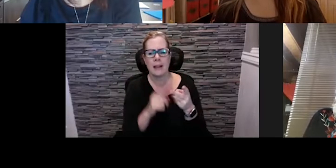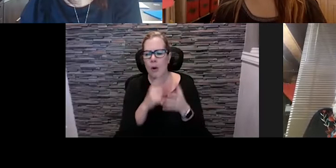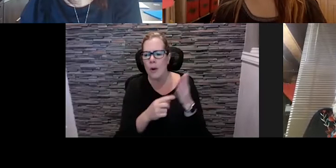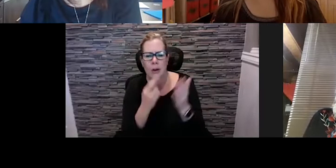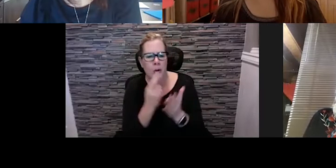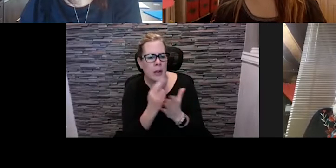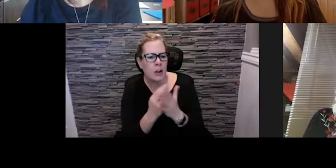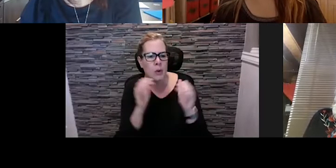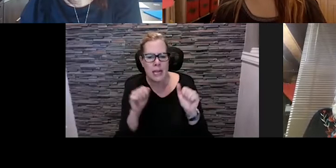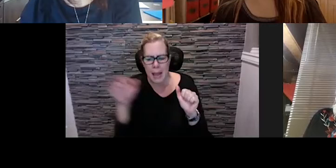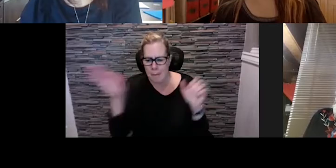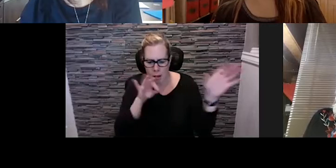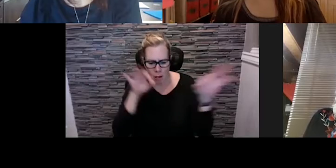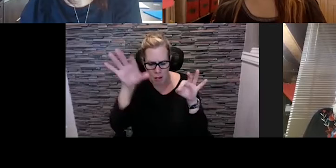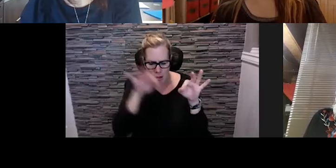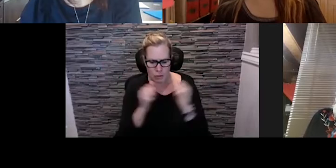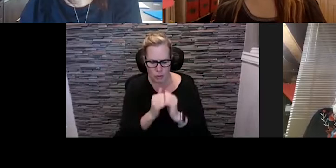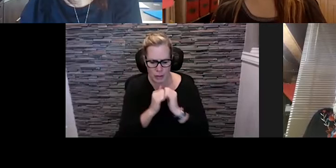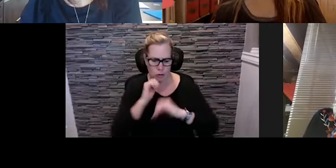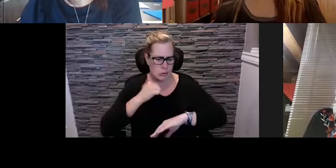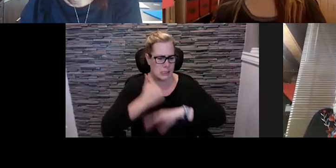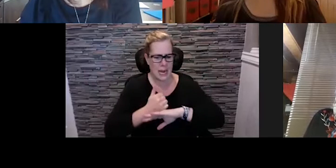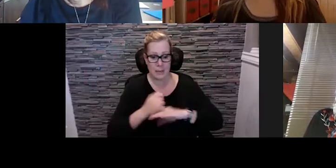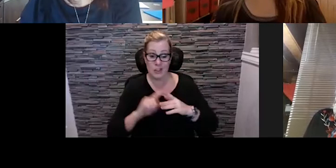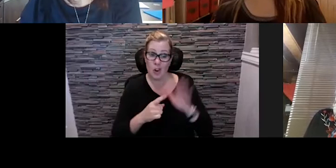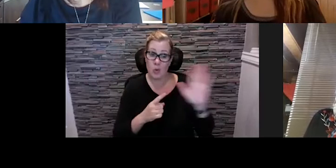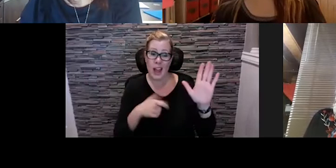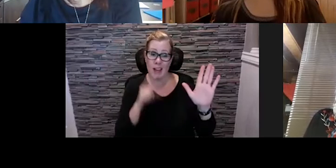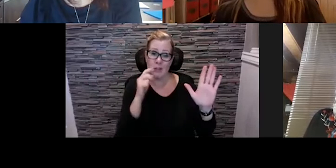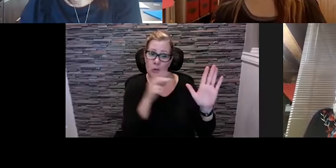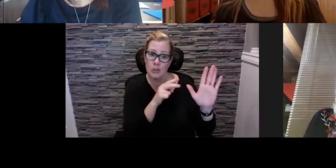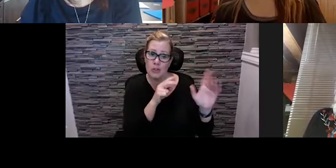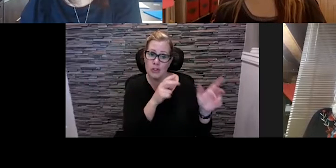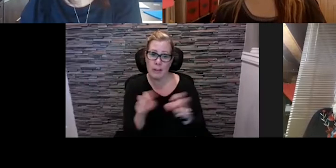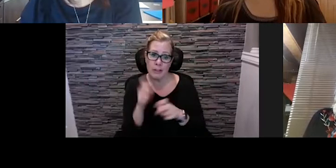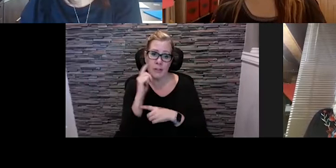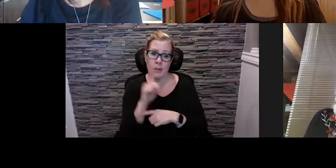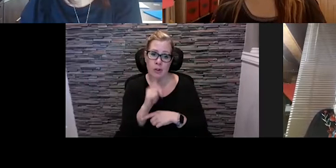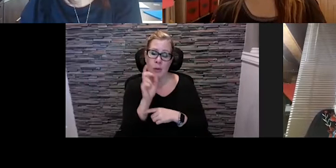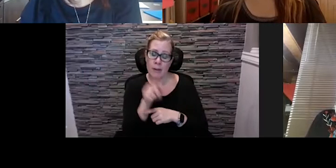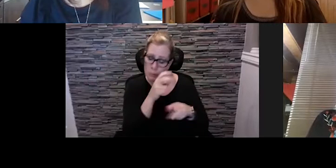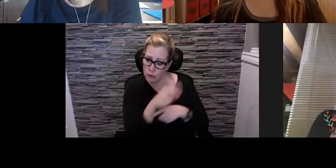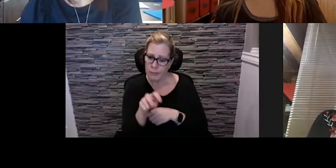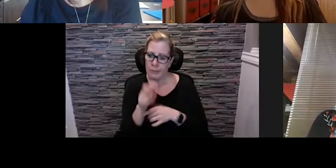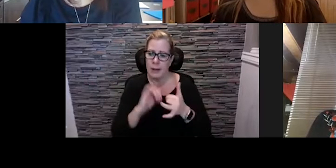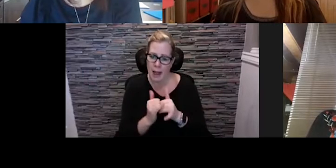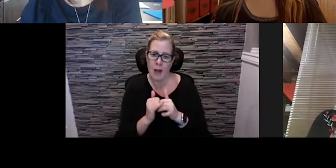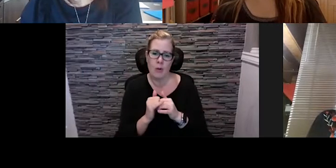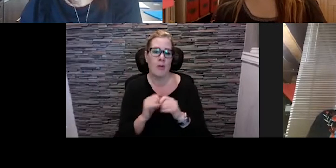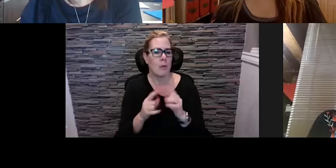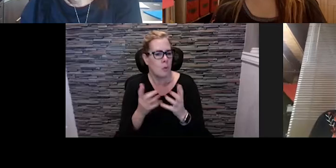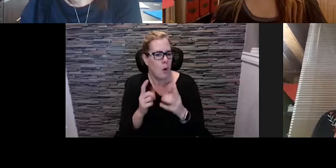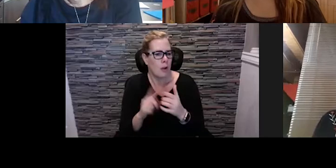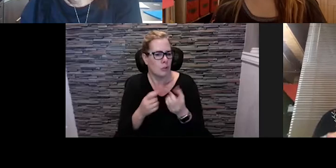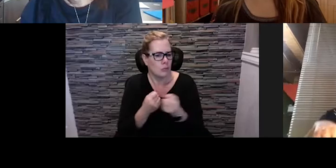and how we can start to pivot to meet those demands and start to look at how we can provide different supports. Thanks Teresa